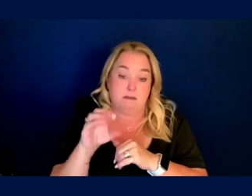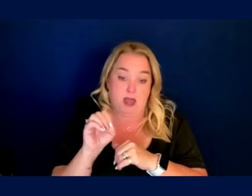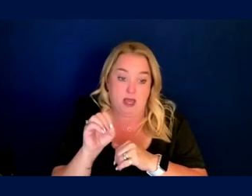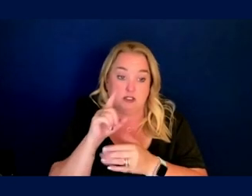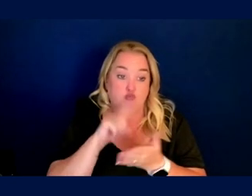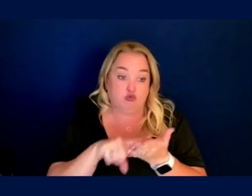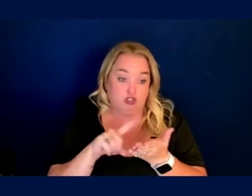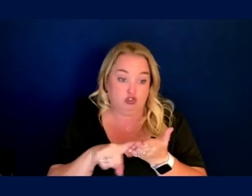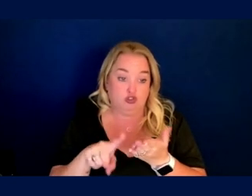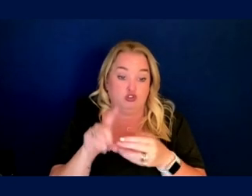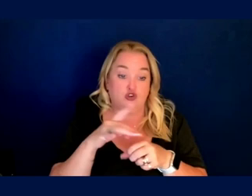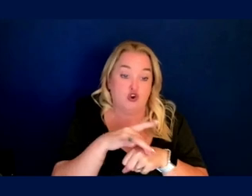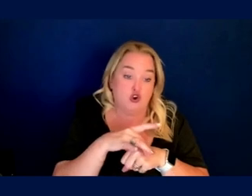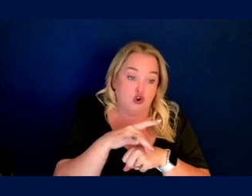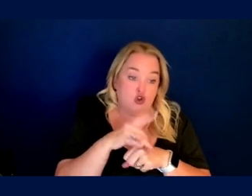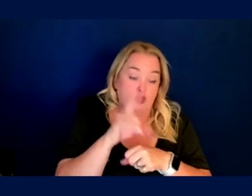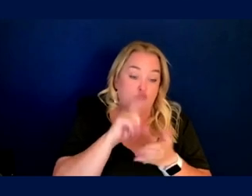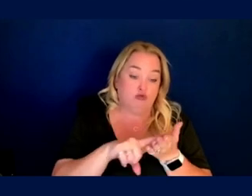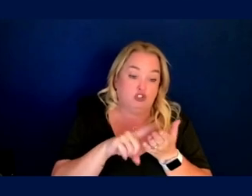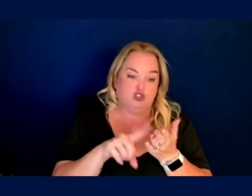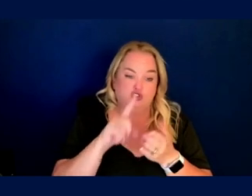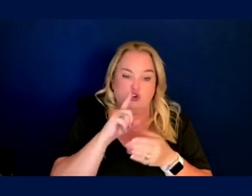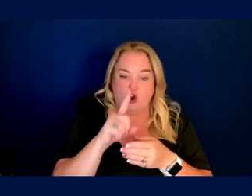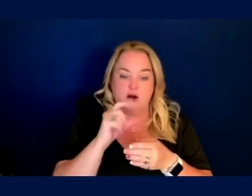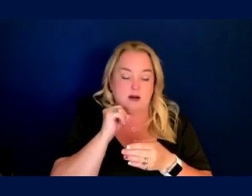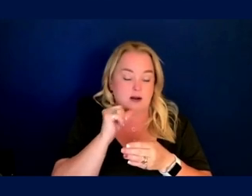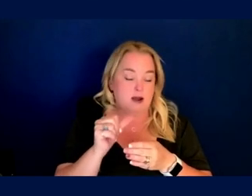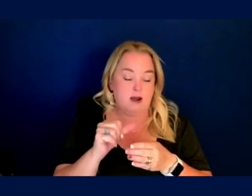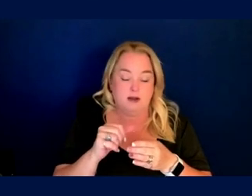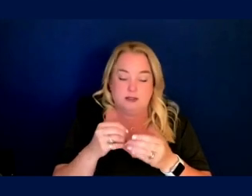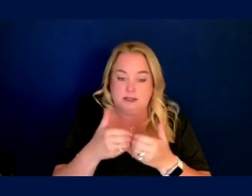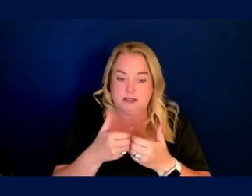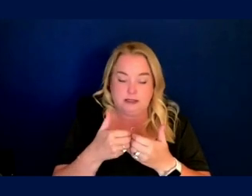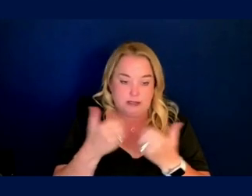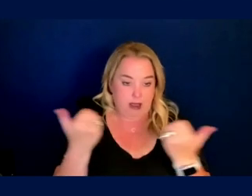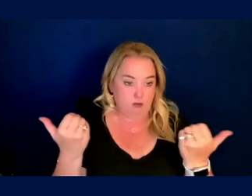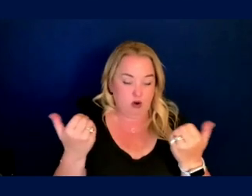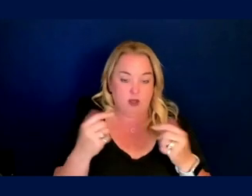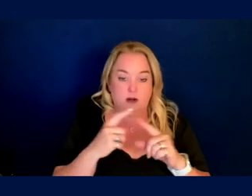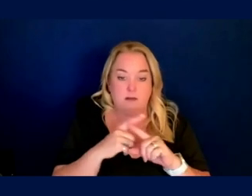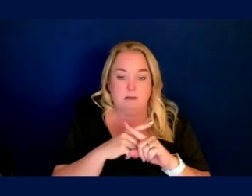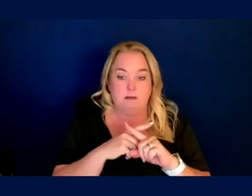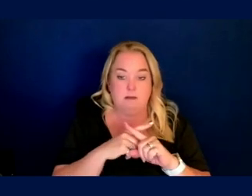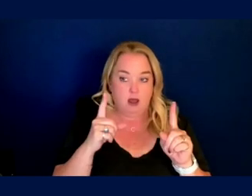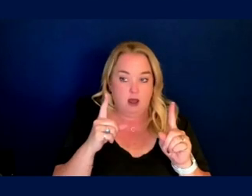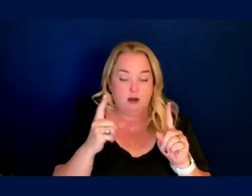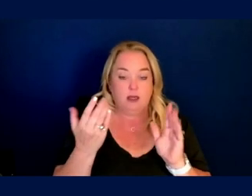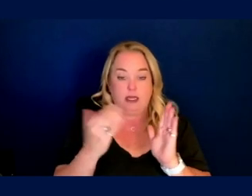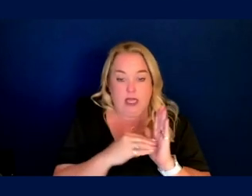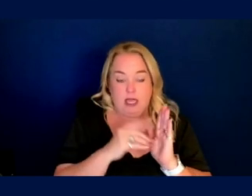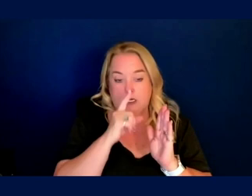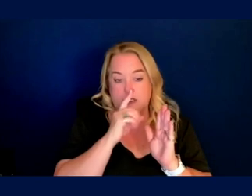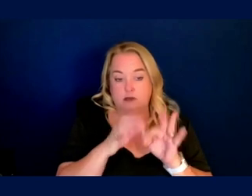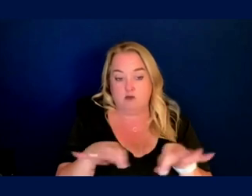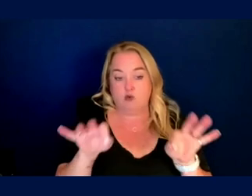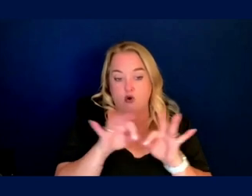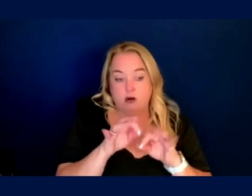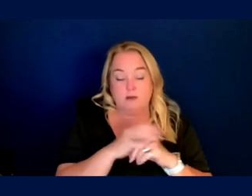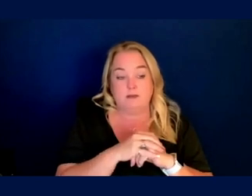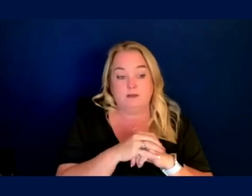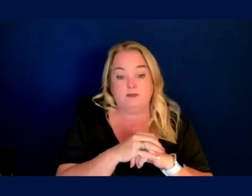earth research are not two discrete entities that are always feeding back to each other is very important. Now,